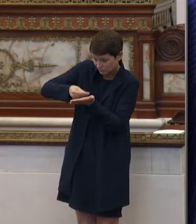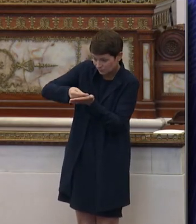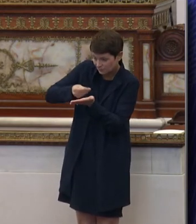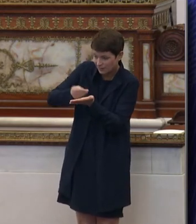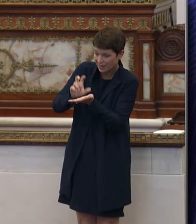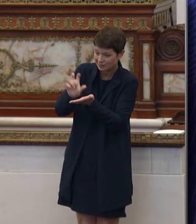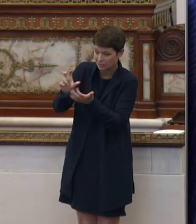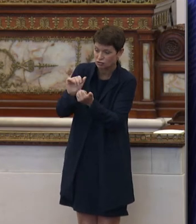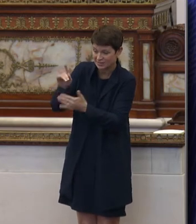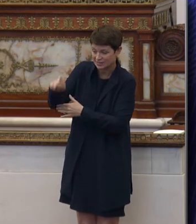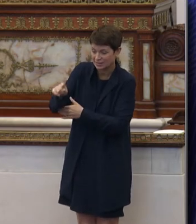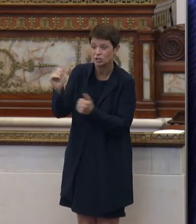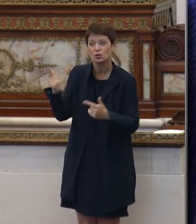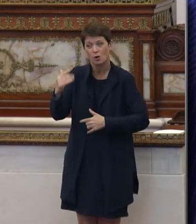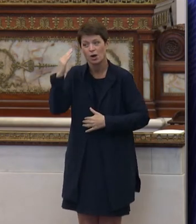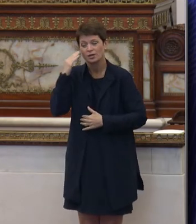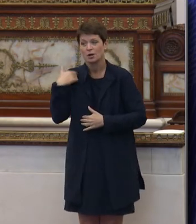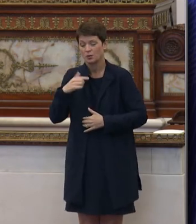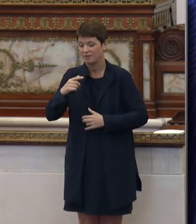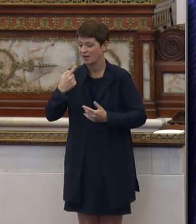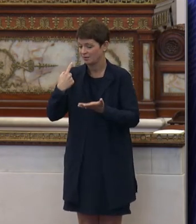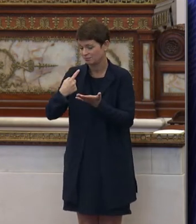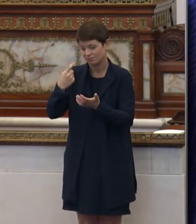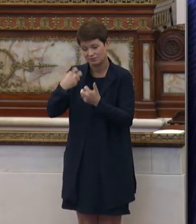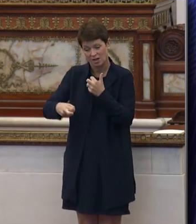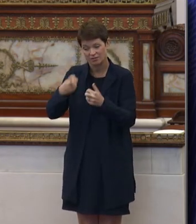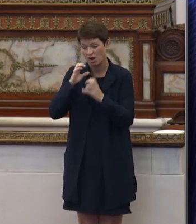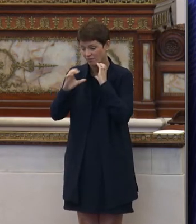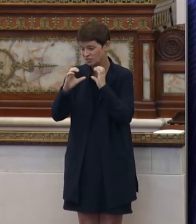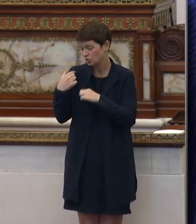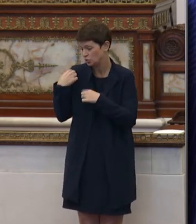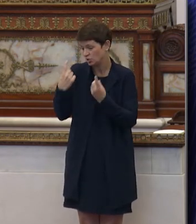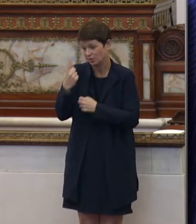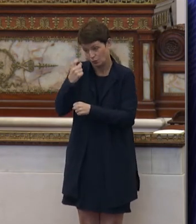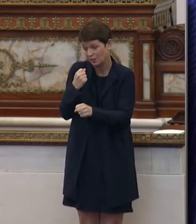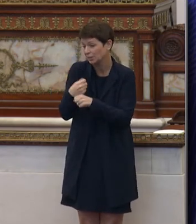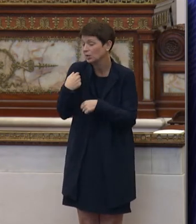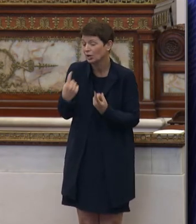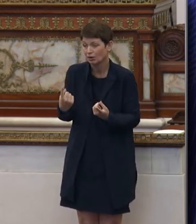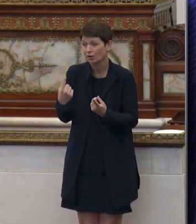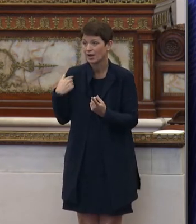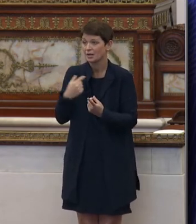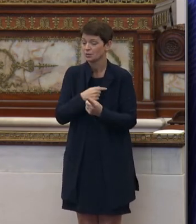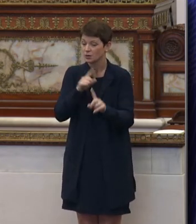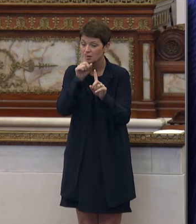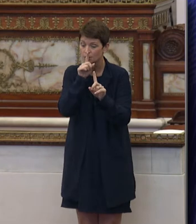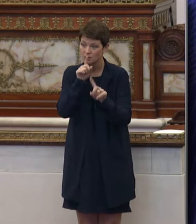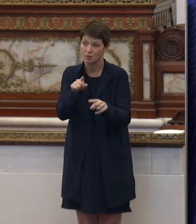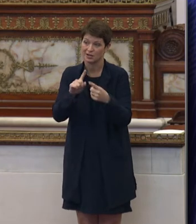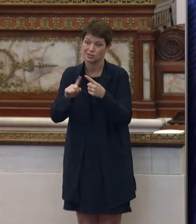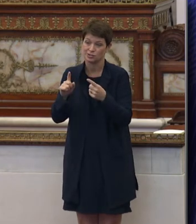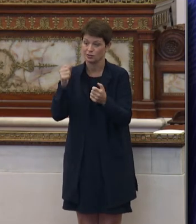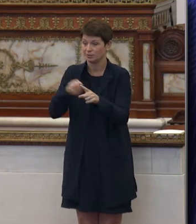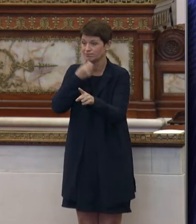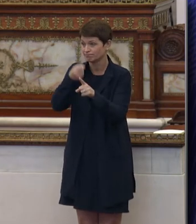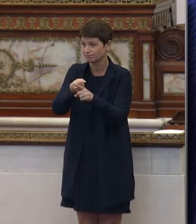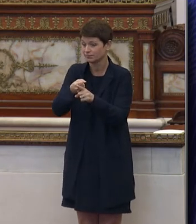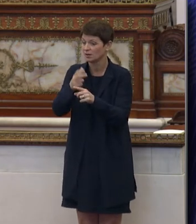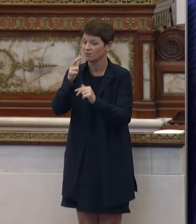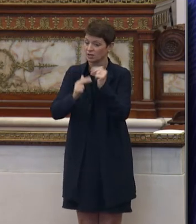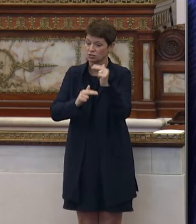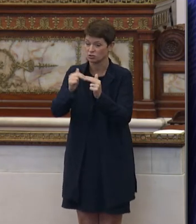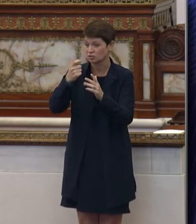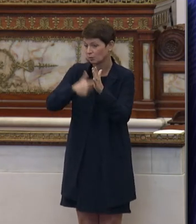you all are aware of this. We've all had some tough conversations over the past, I'd say, year as we've responded to the reality of construction